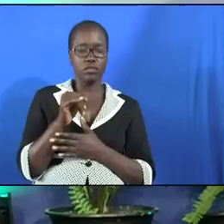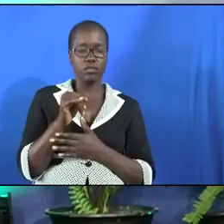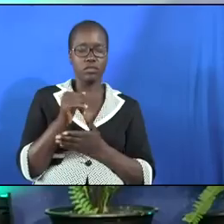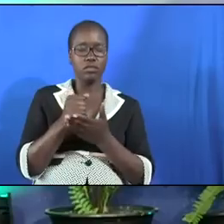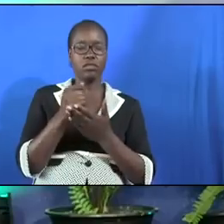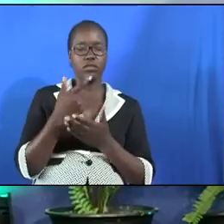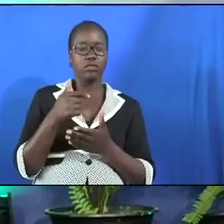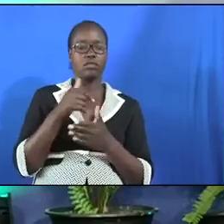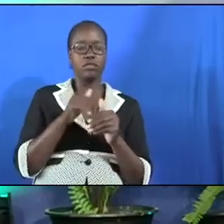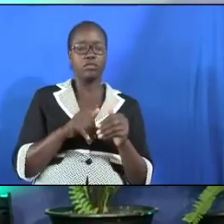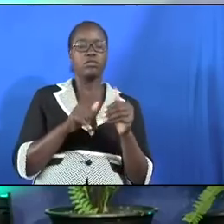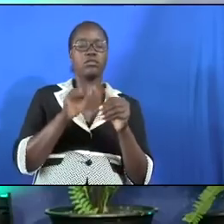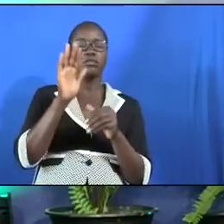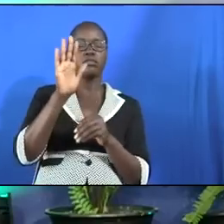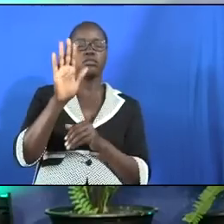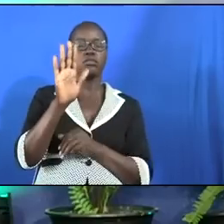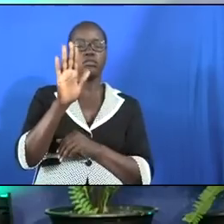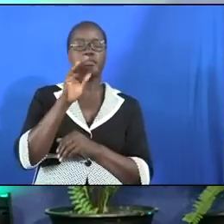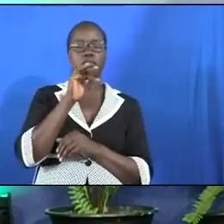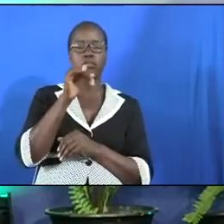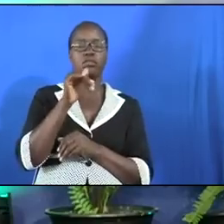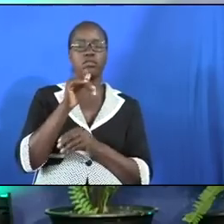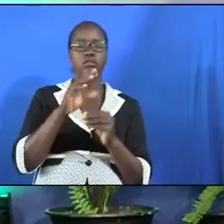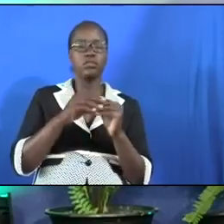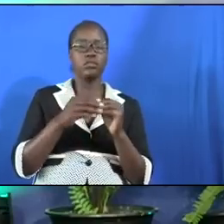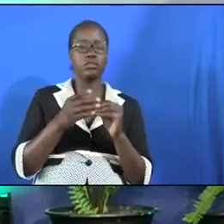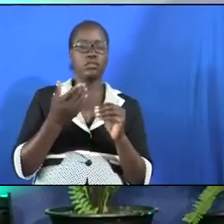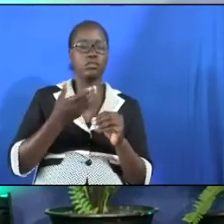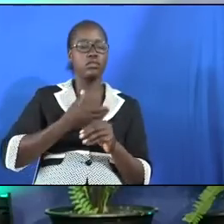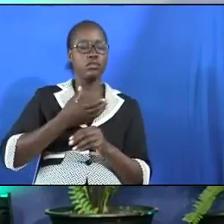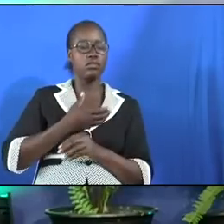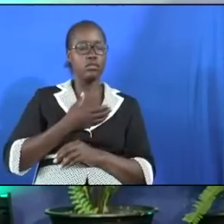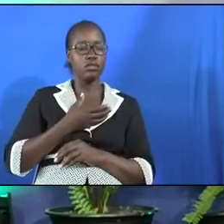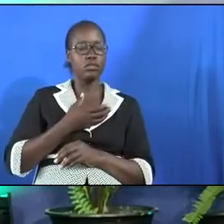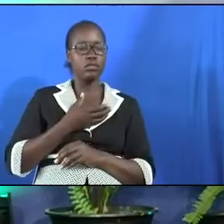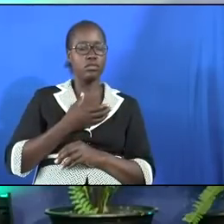help us to follow you and not to create our own